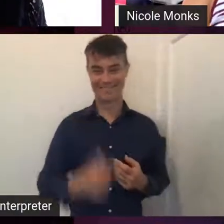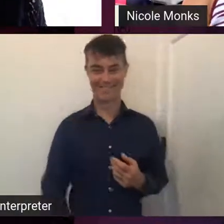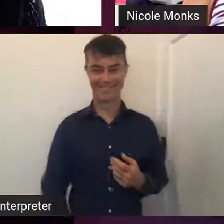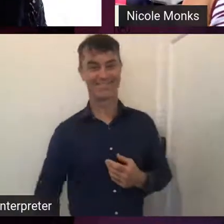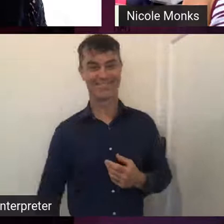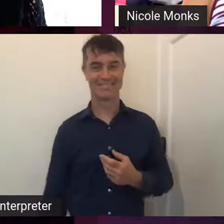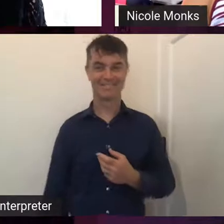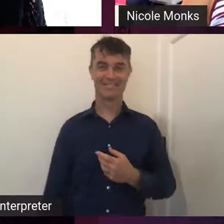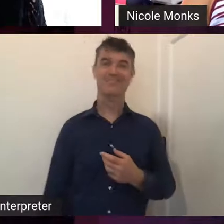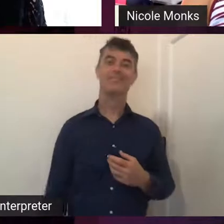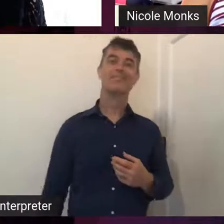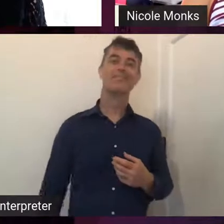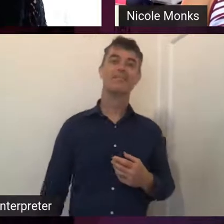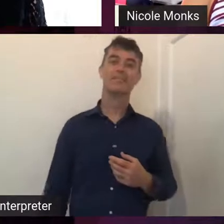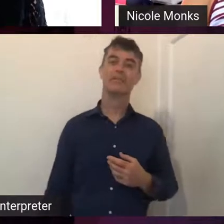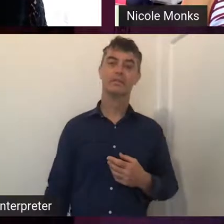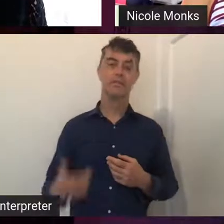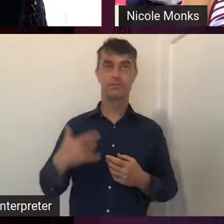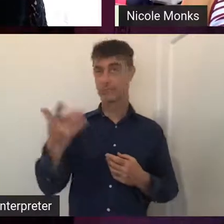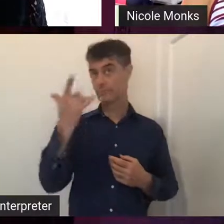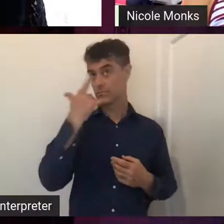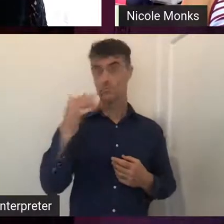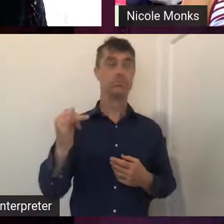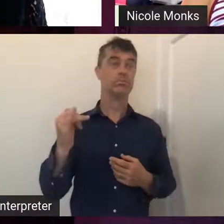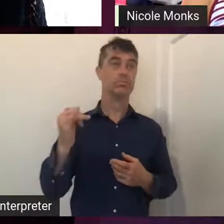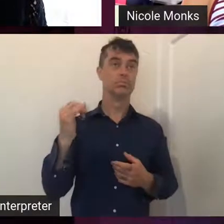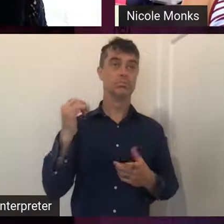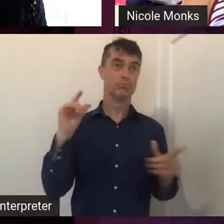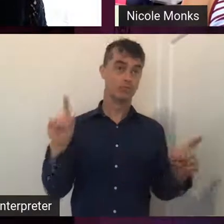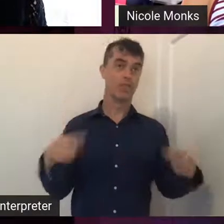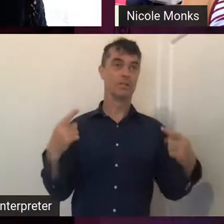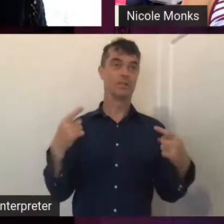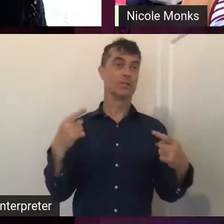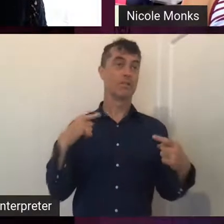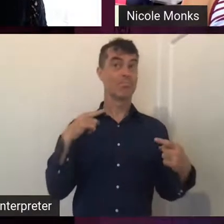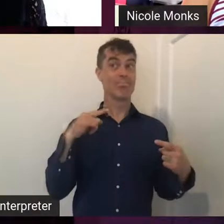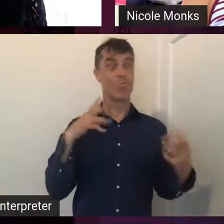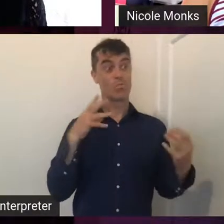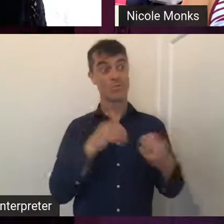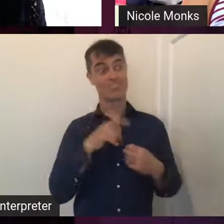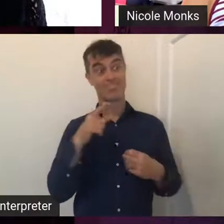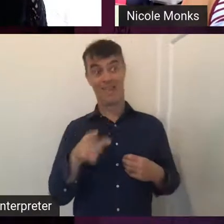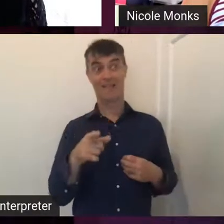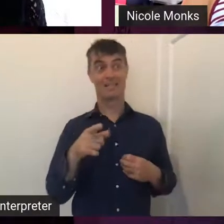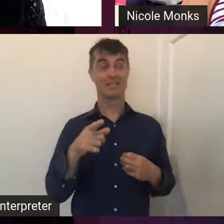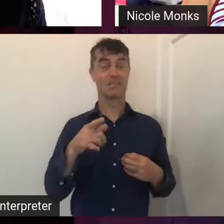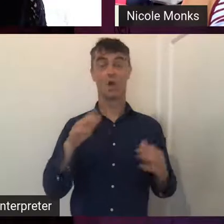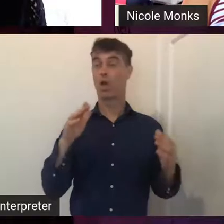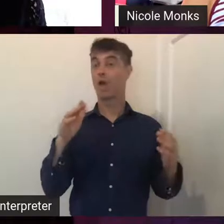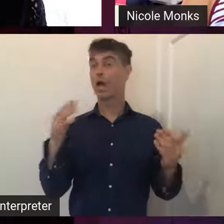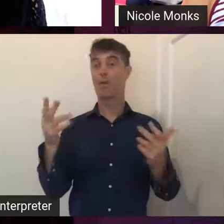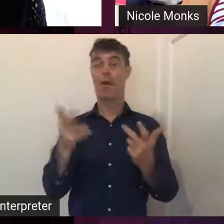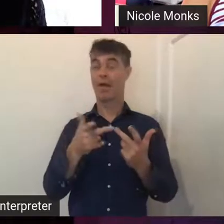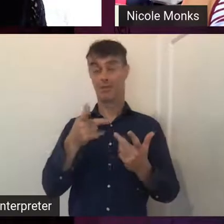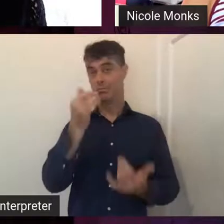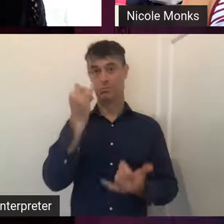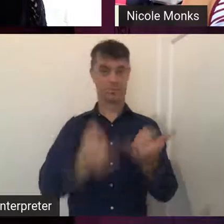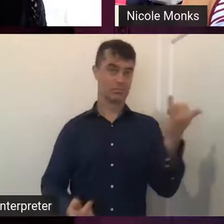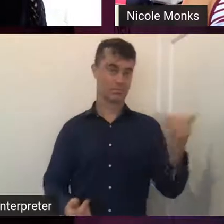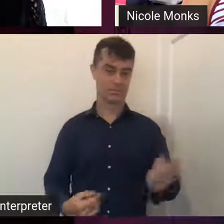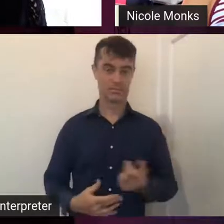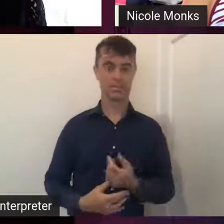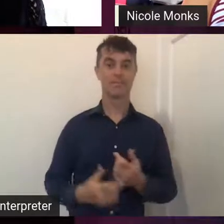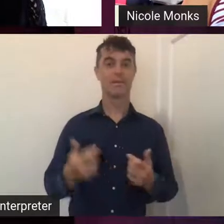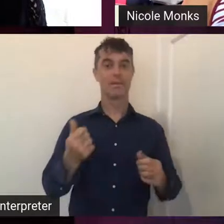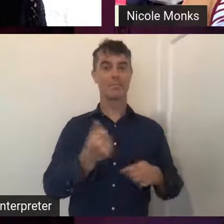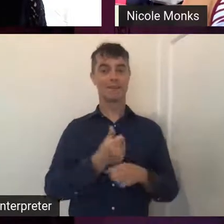I had more challenges with that material than anything else I think I've worked with. So it just, you know, makes